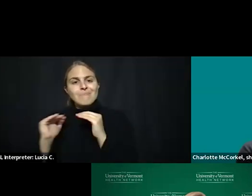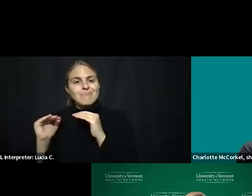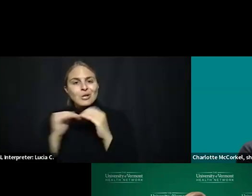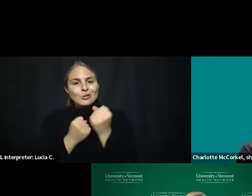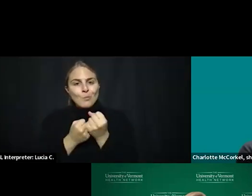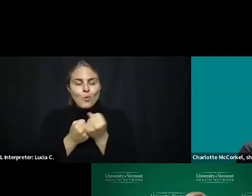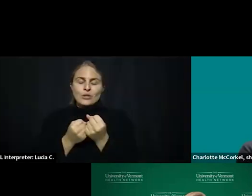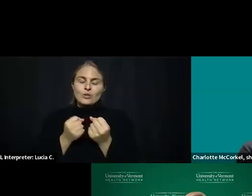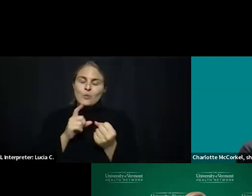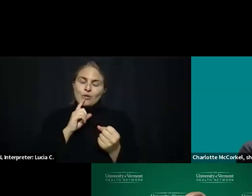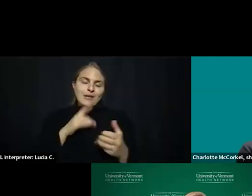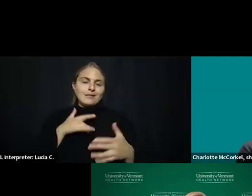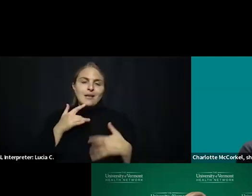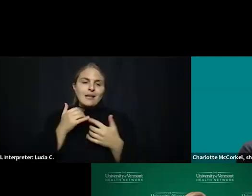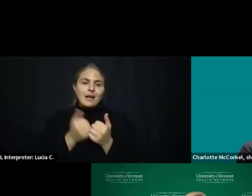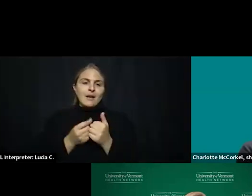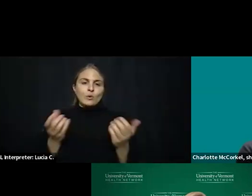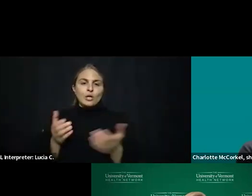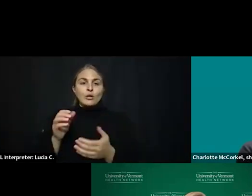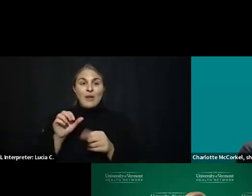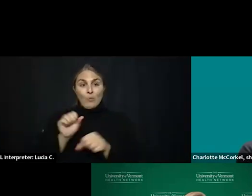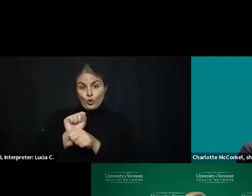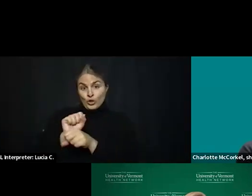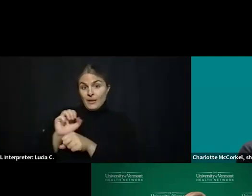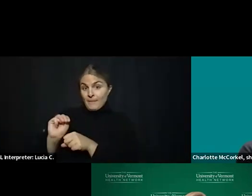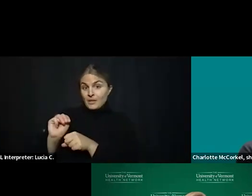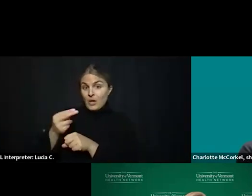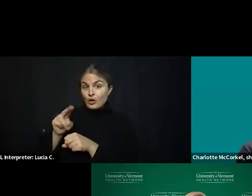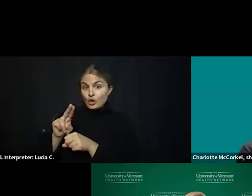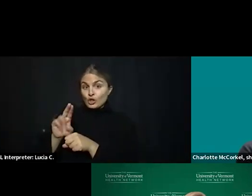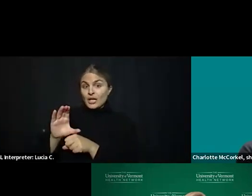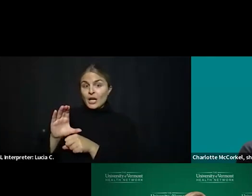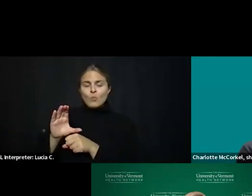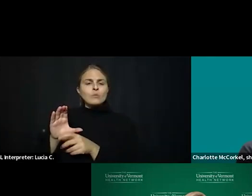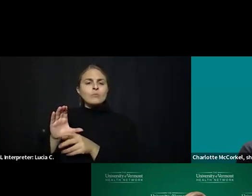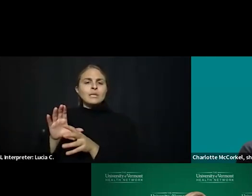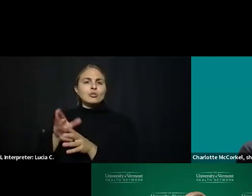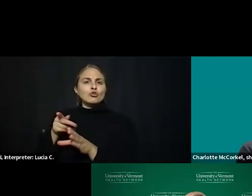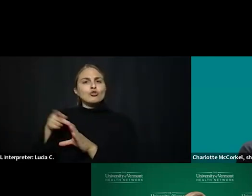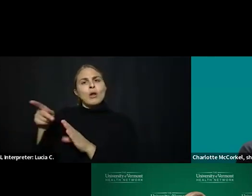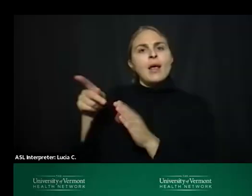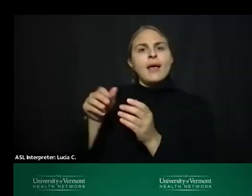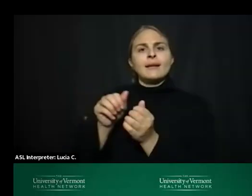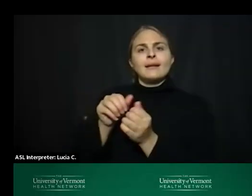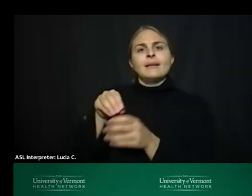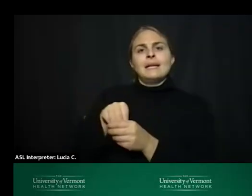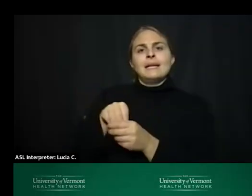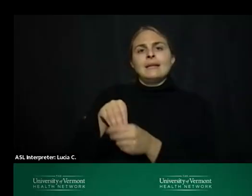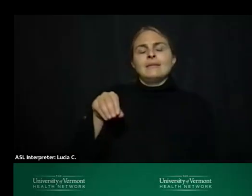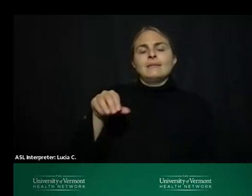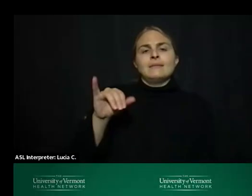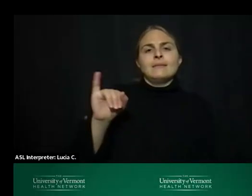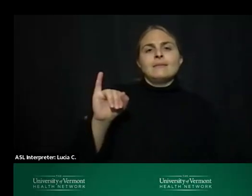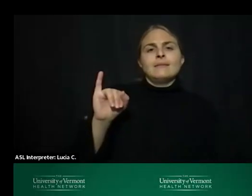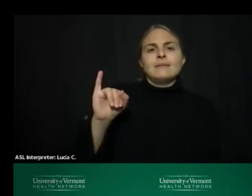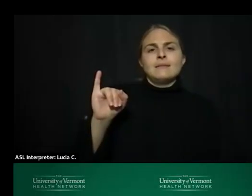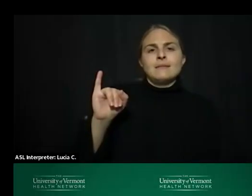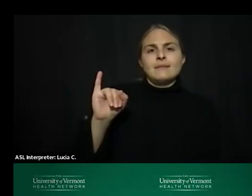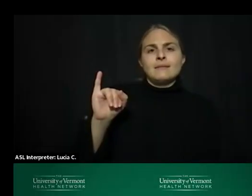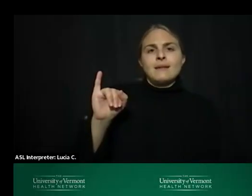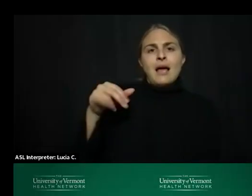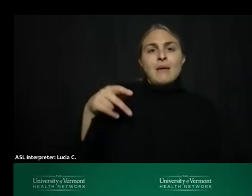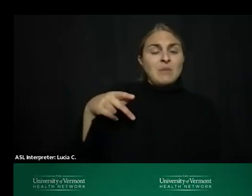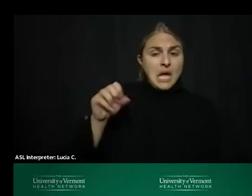that everybody that works at the mental health urgent care is going to be trained in ips yes thanks katie and